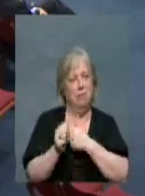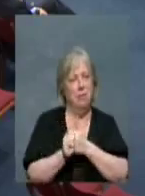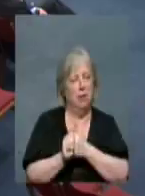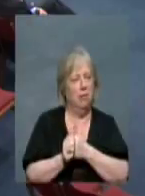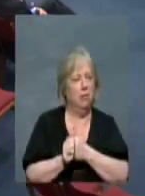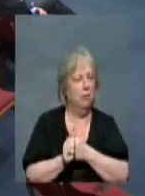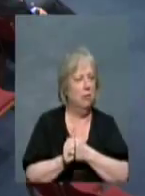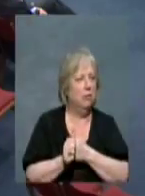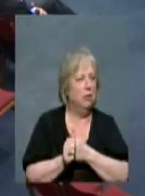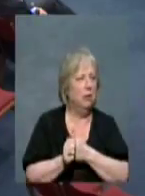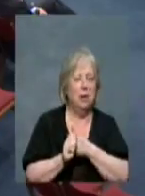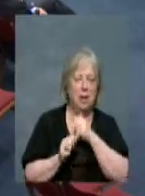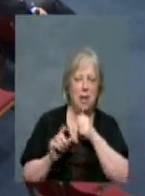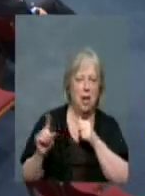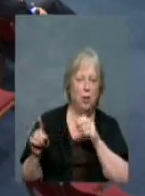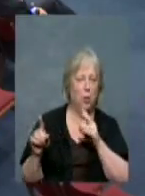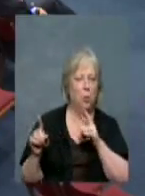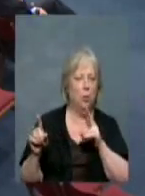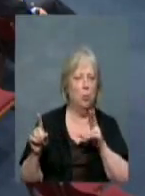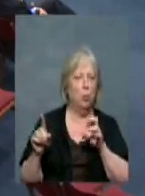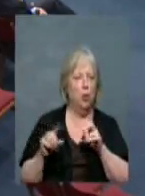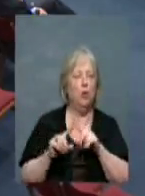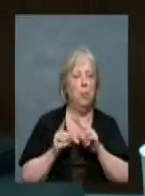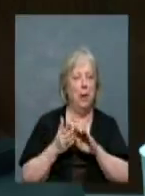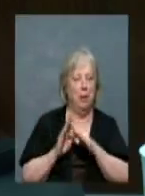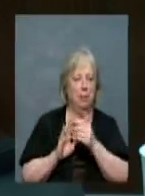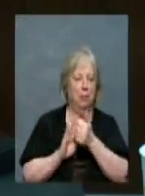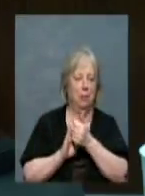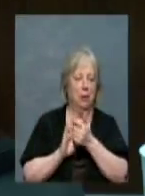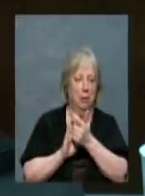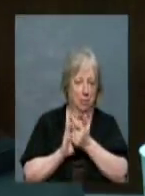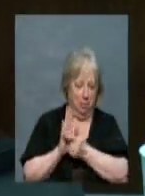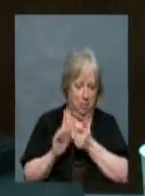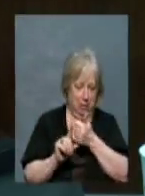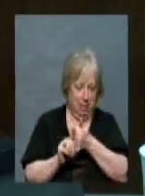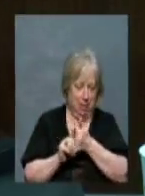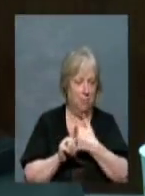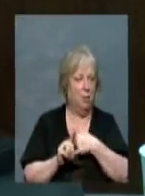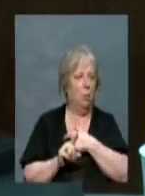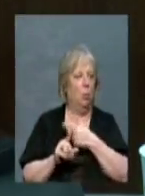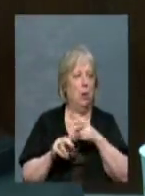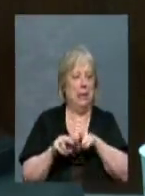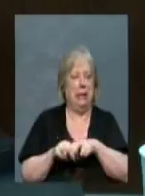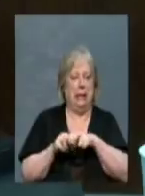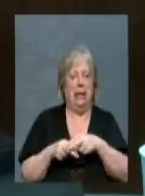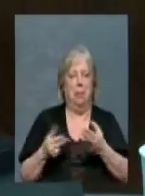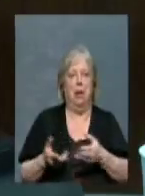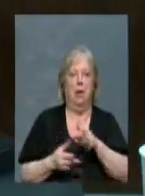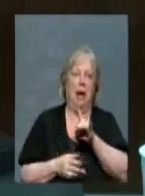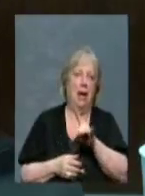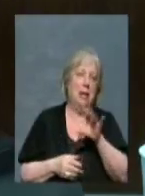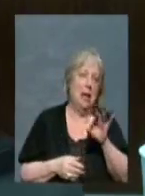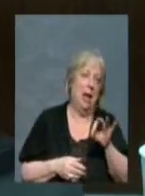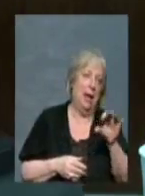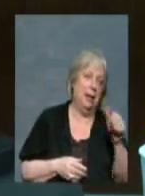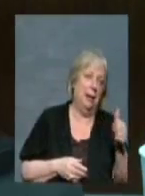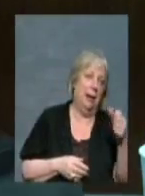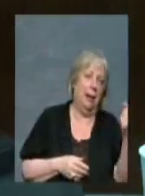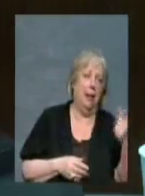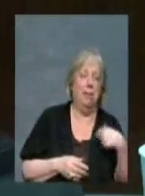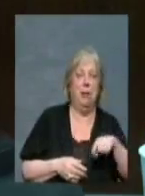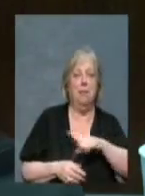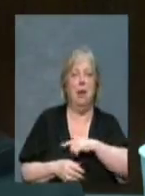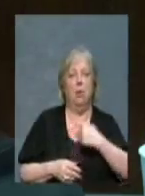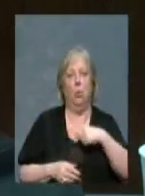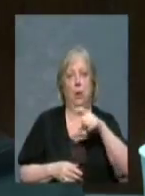we'll get to it. It's not you, Bruce. It's an ordinance. And we sit up here, 8, 9, 10, 11 of us, and we need to do something about it. So I